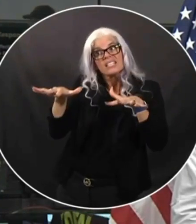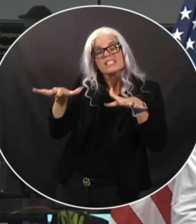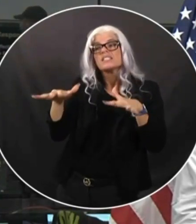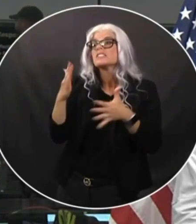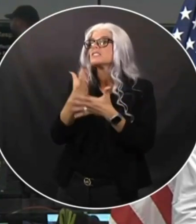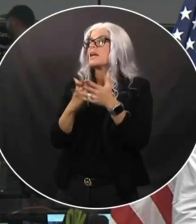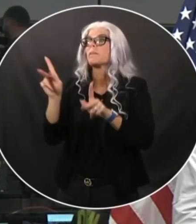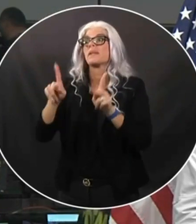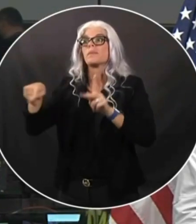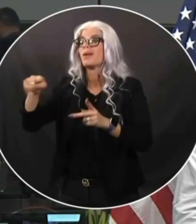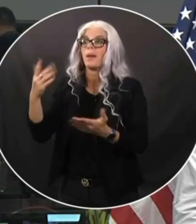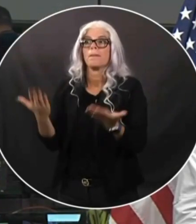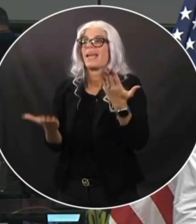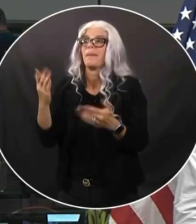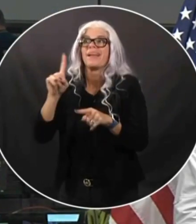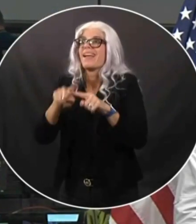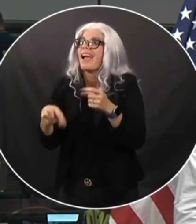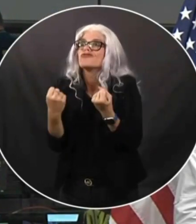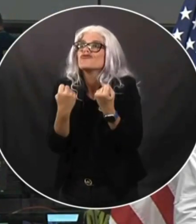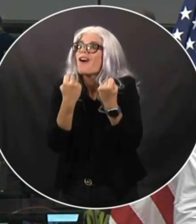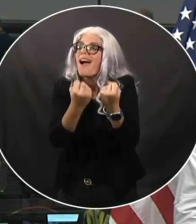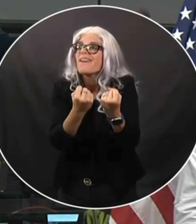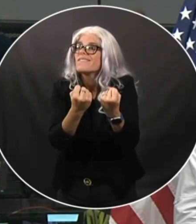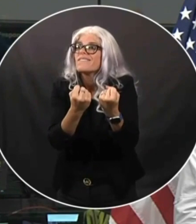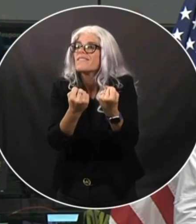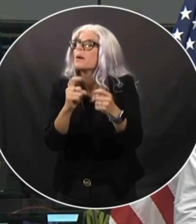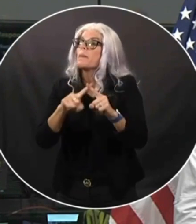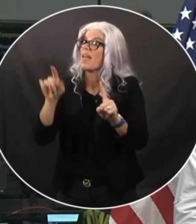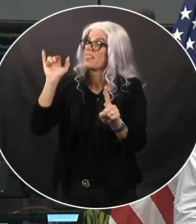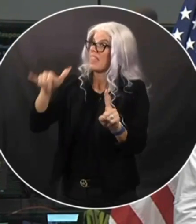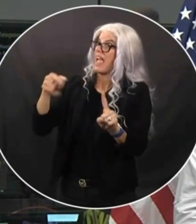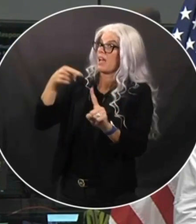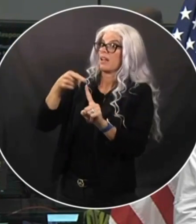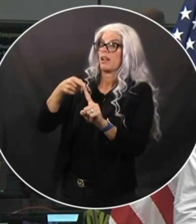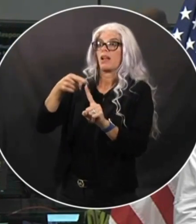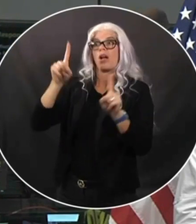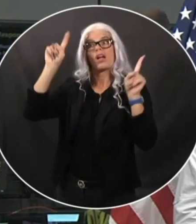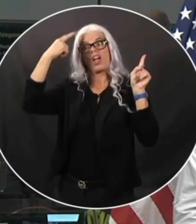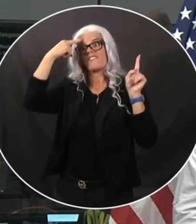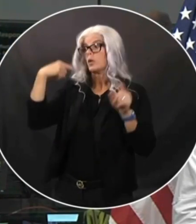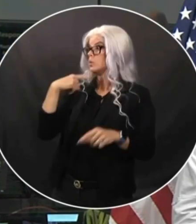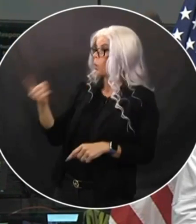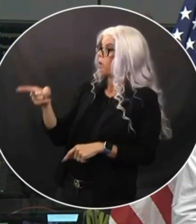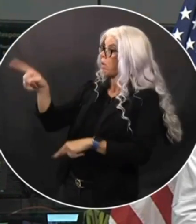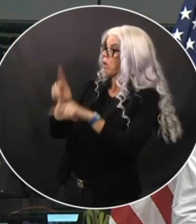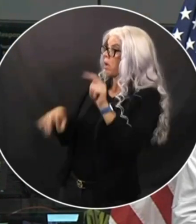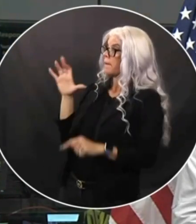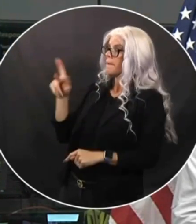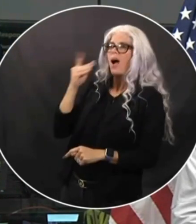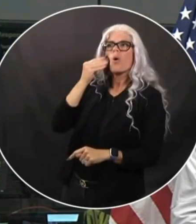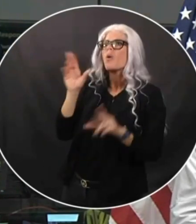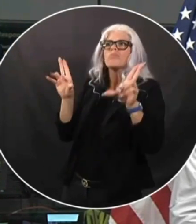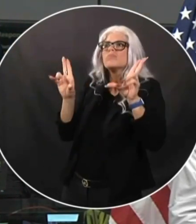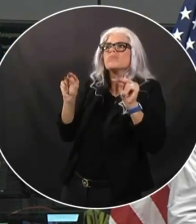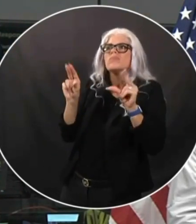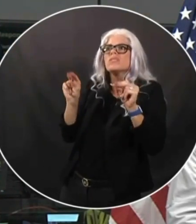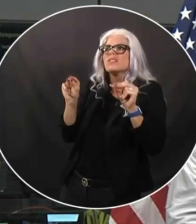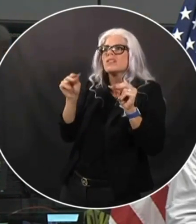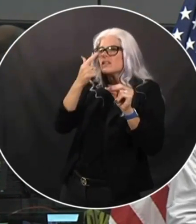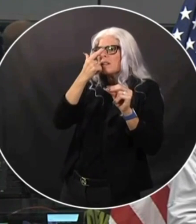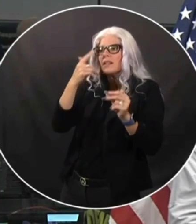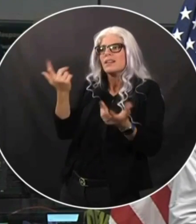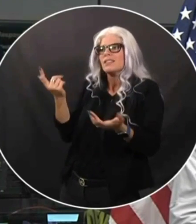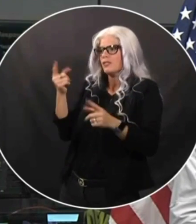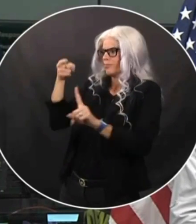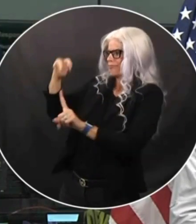not be be accessed. And so that's not like government telling you you can't you can't go back. But it's just the reality of what we could do. When you talk about some